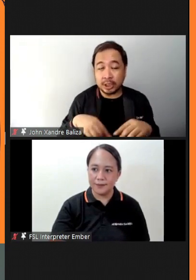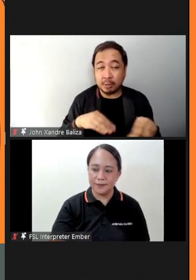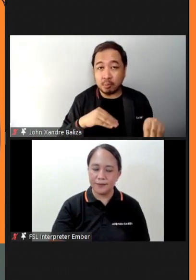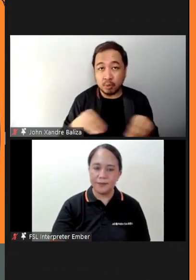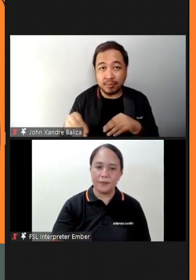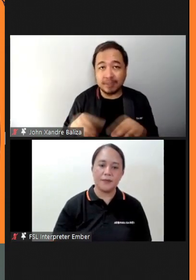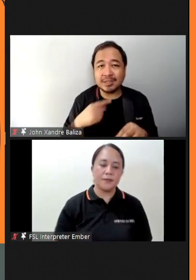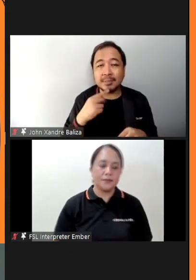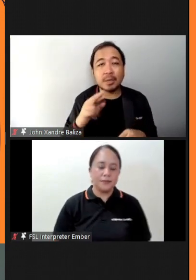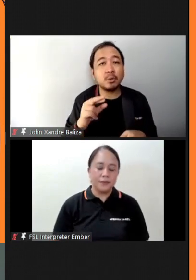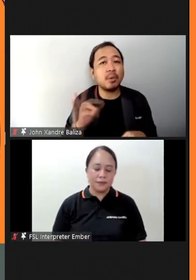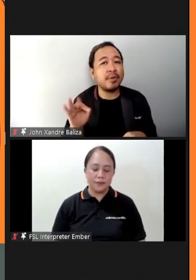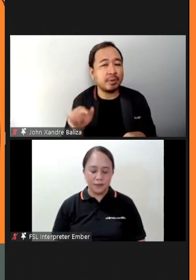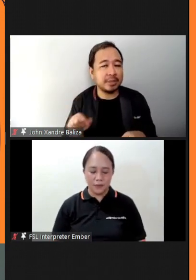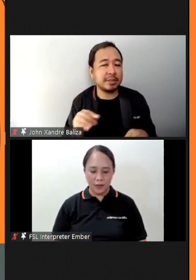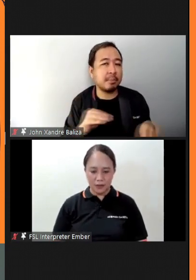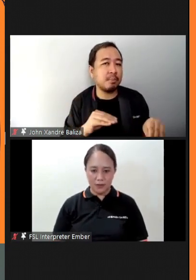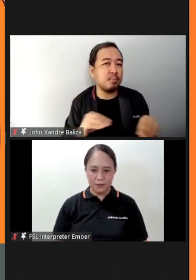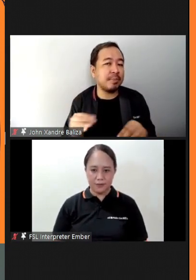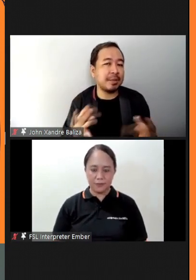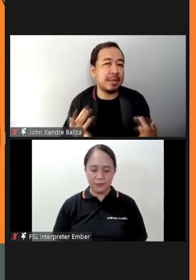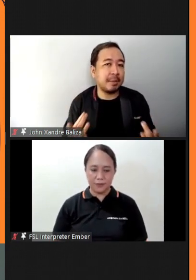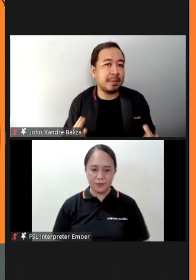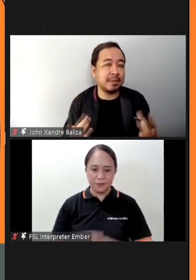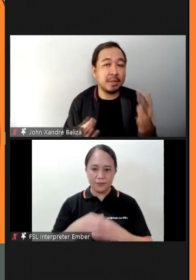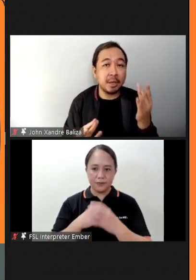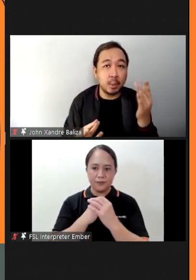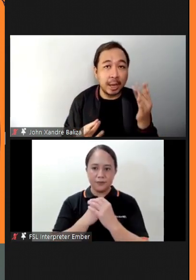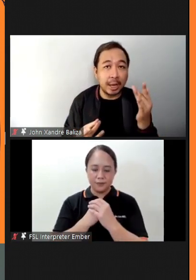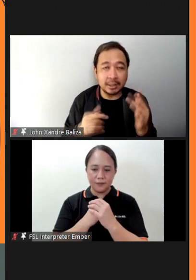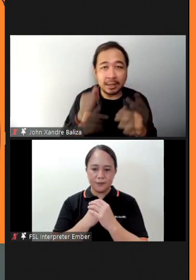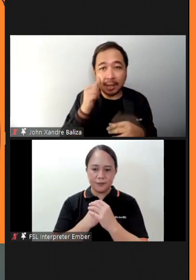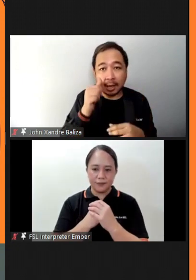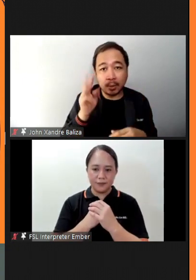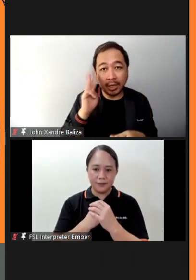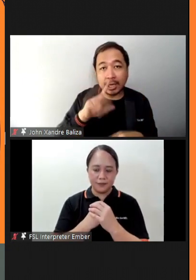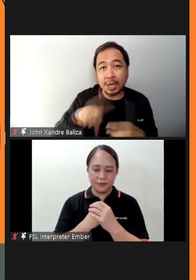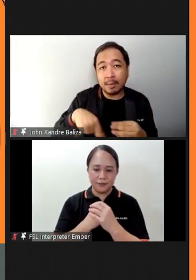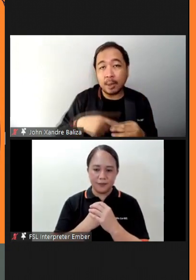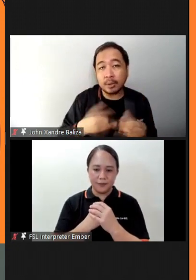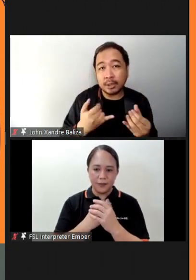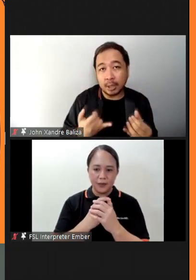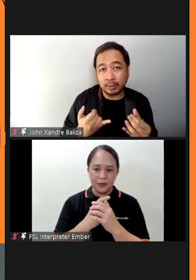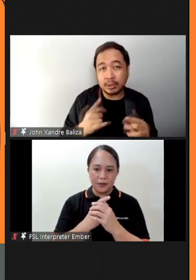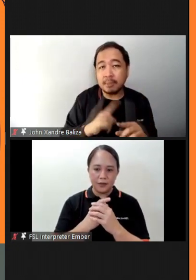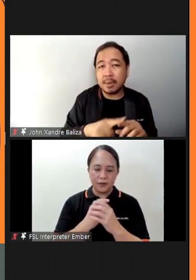movement meditation because you can really become mindful depressed but move